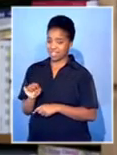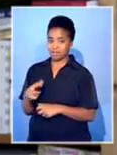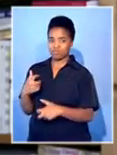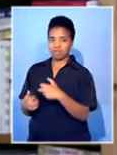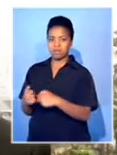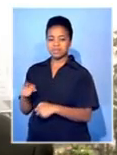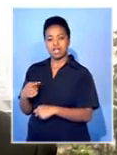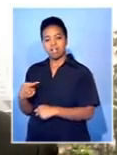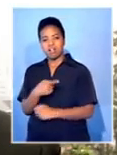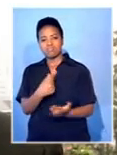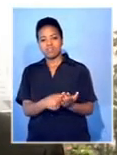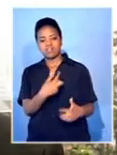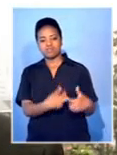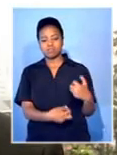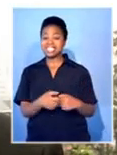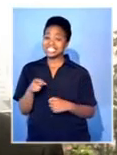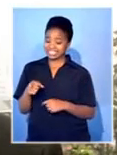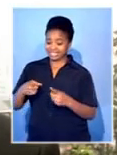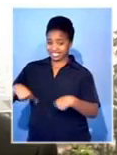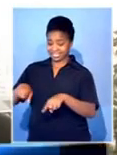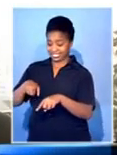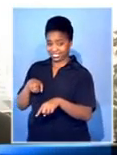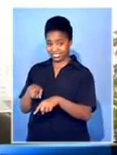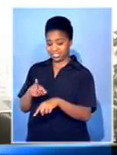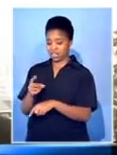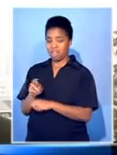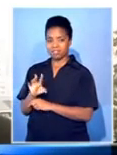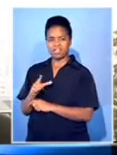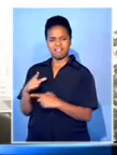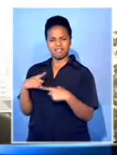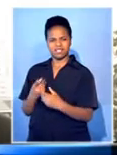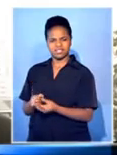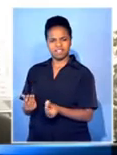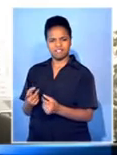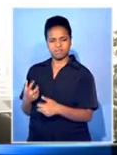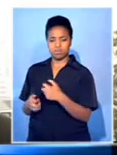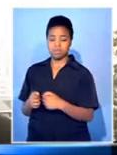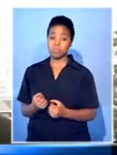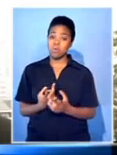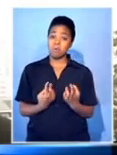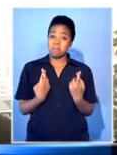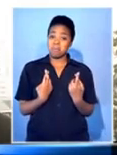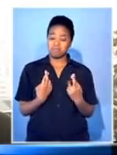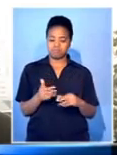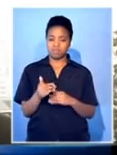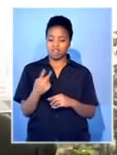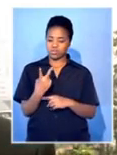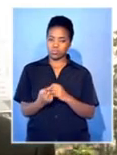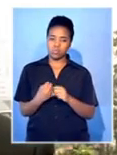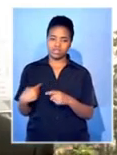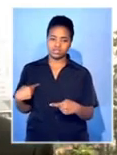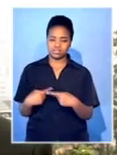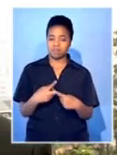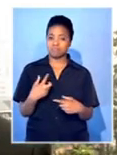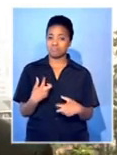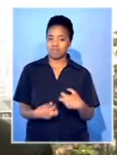Rwanda and Uganda. It is hoped the deal will formally and finally conclude a rebellion that has lasted almost two years. But here in Uganda,